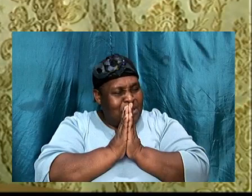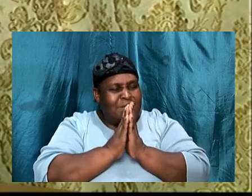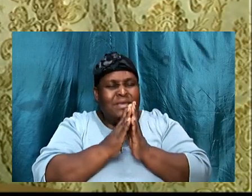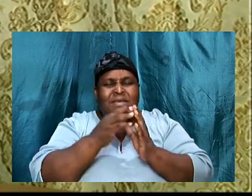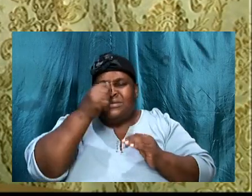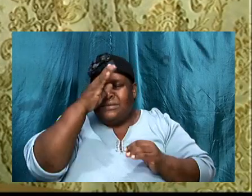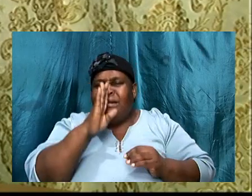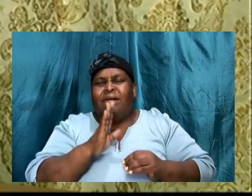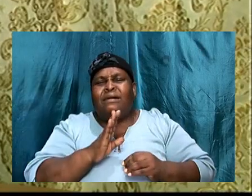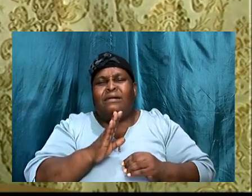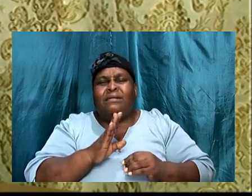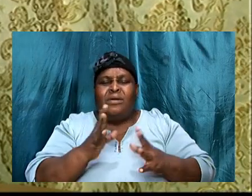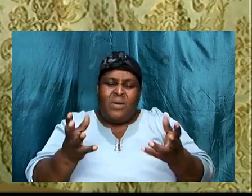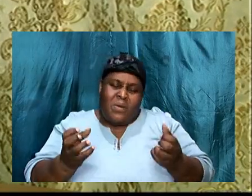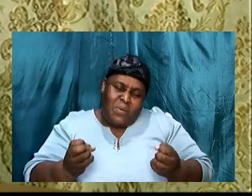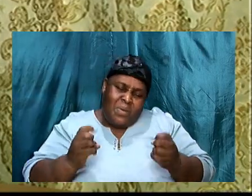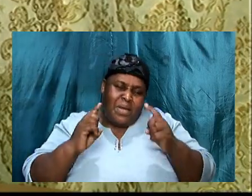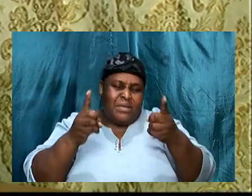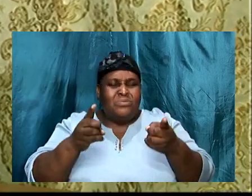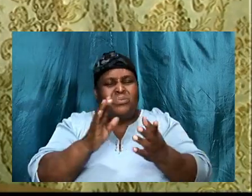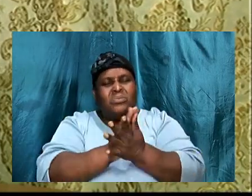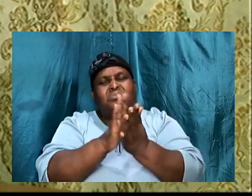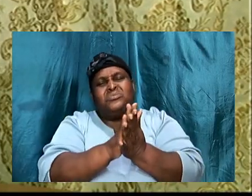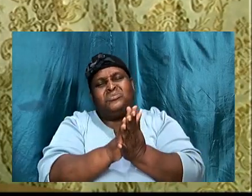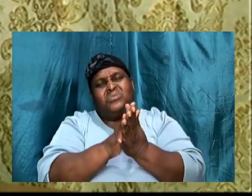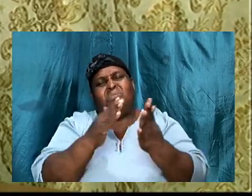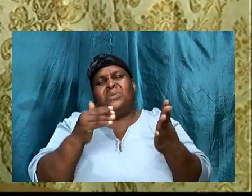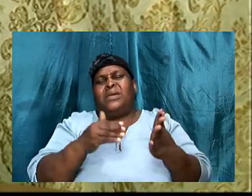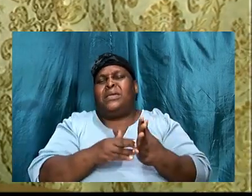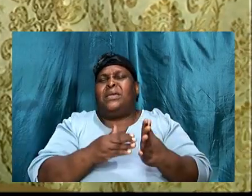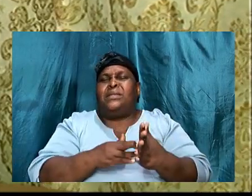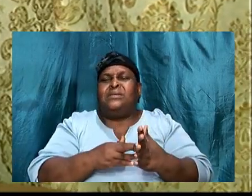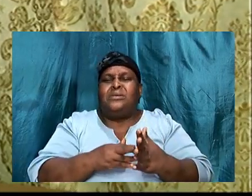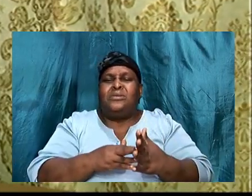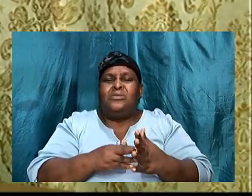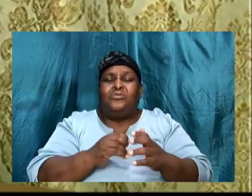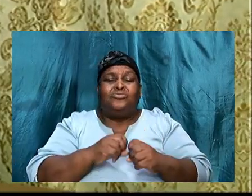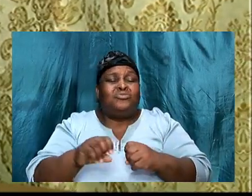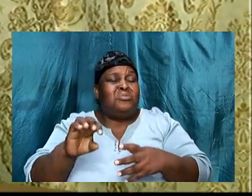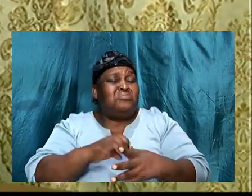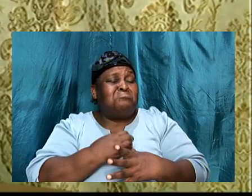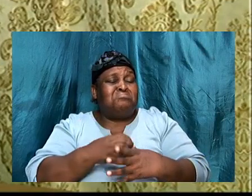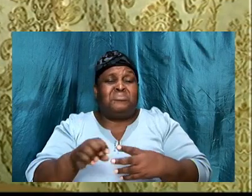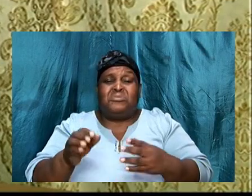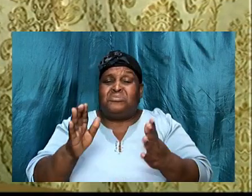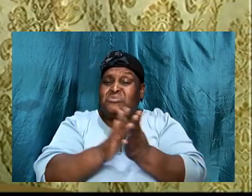I want to go back to school too, you know, so it's either school, or Canada,